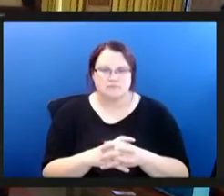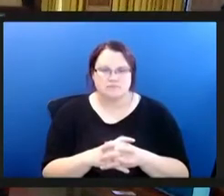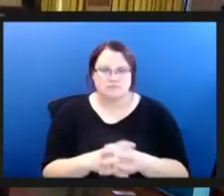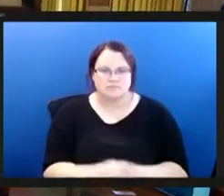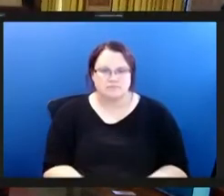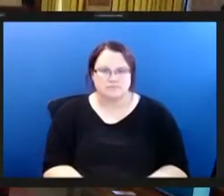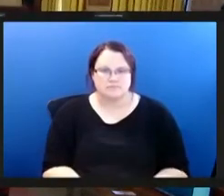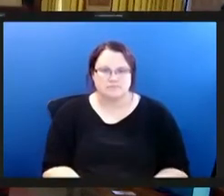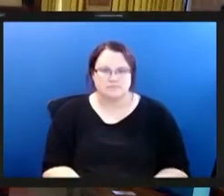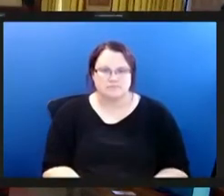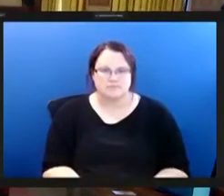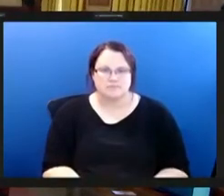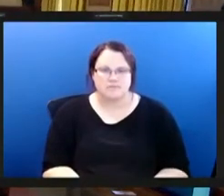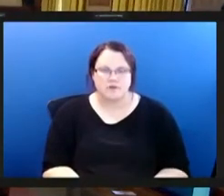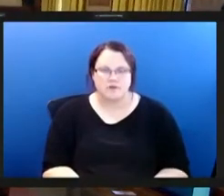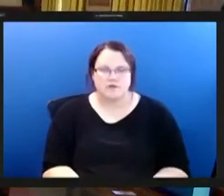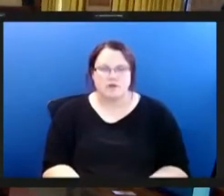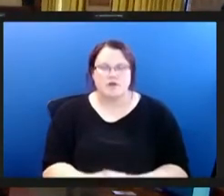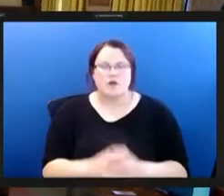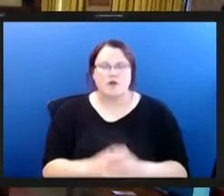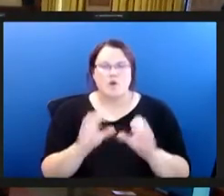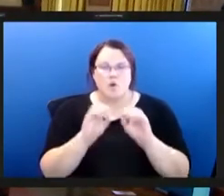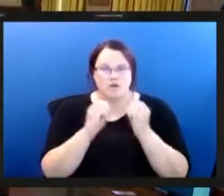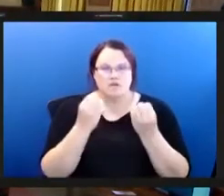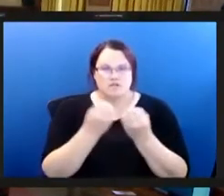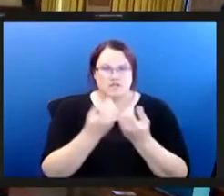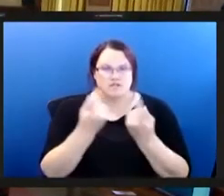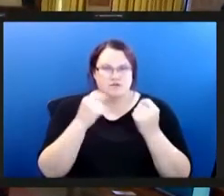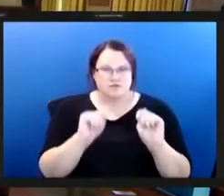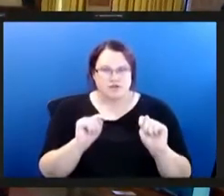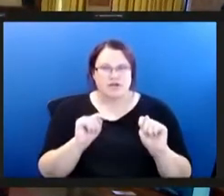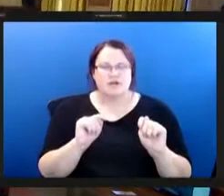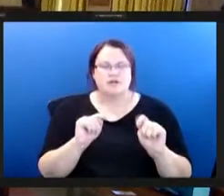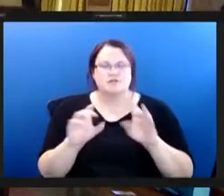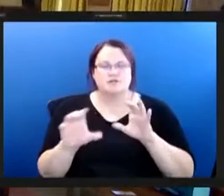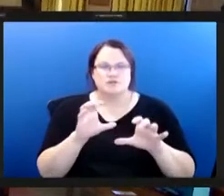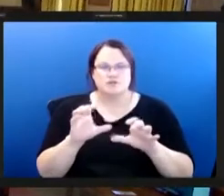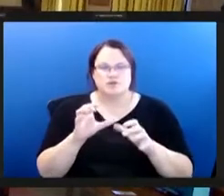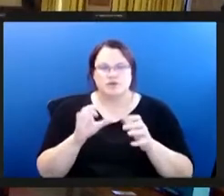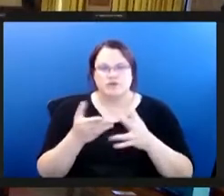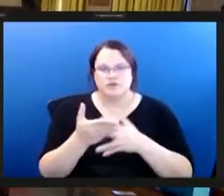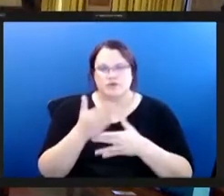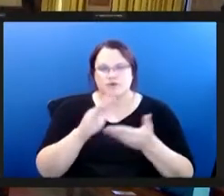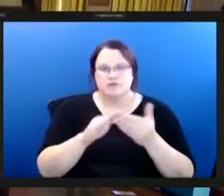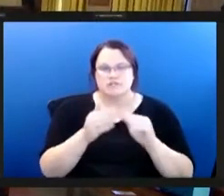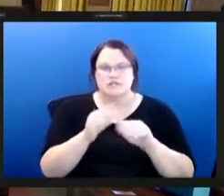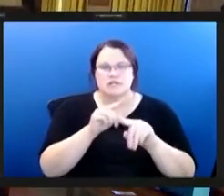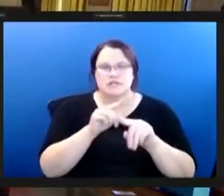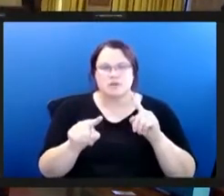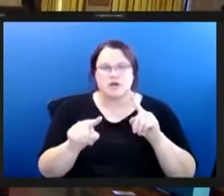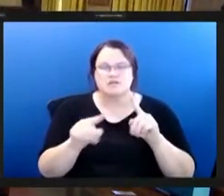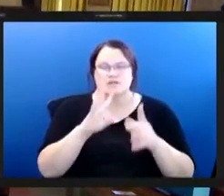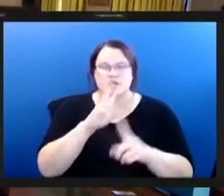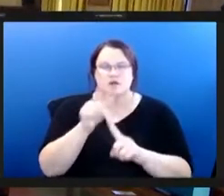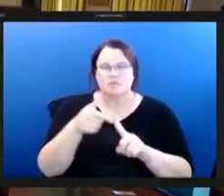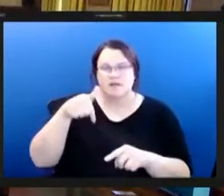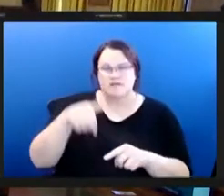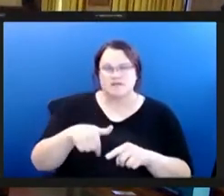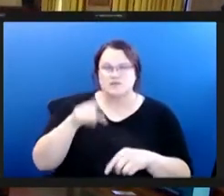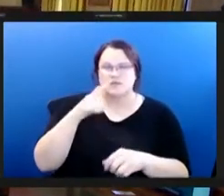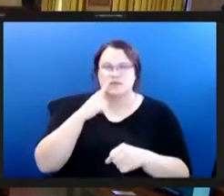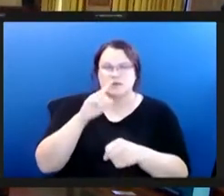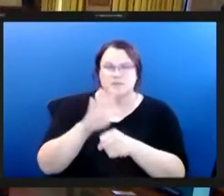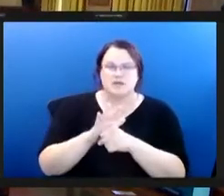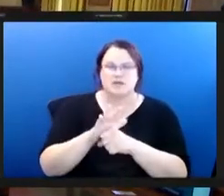um grassroots organizations are doing what they can throughout the city but in order to truly address this issue we need the commitment and investment